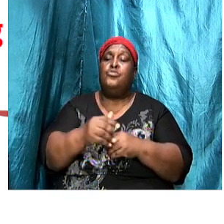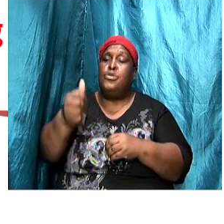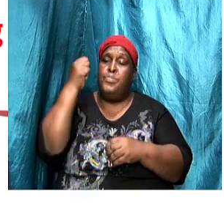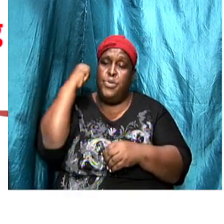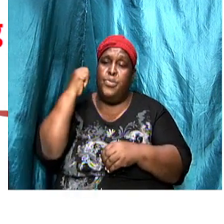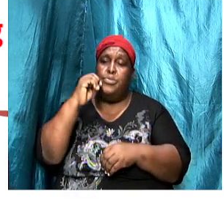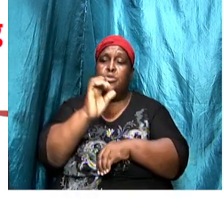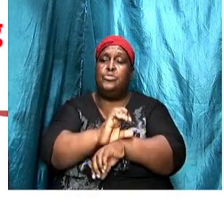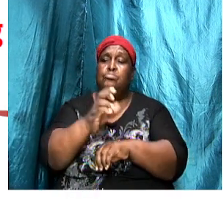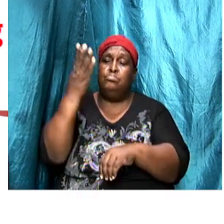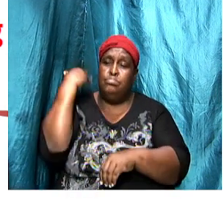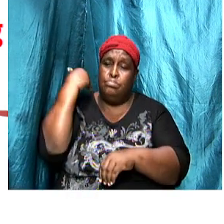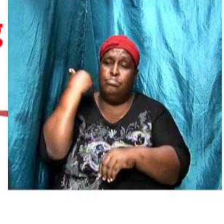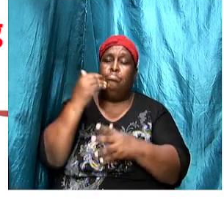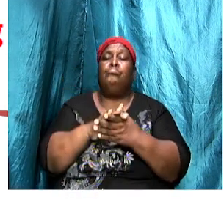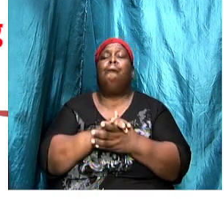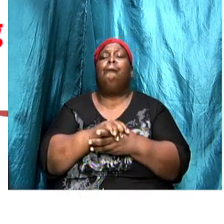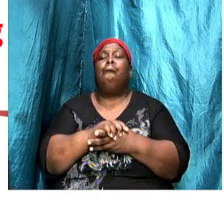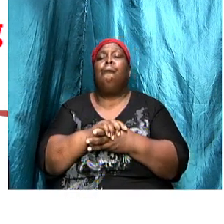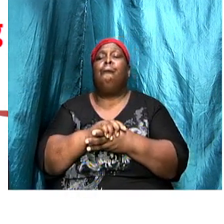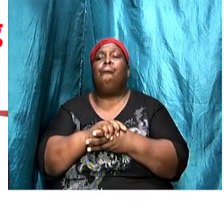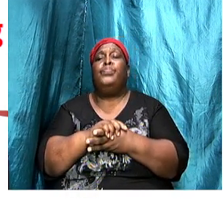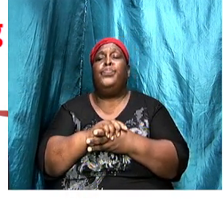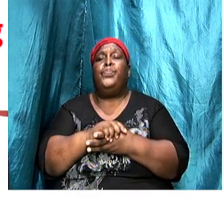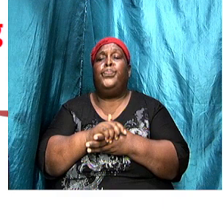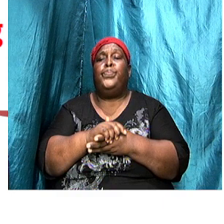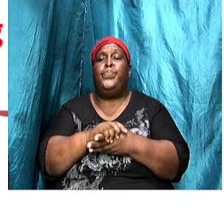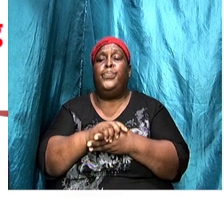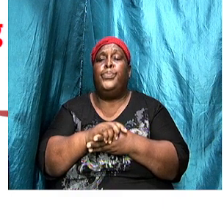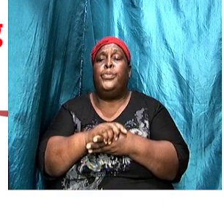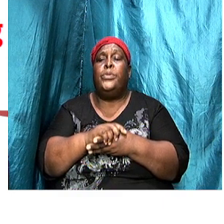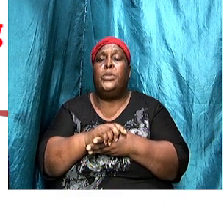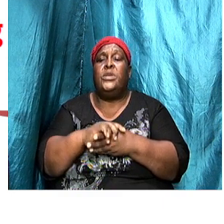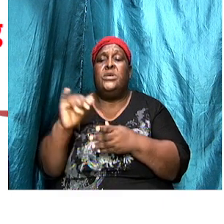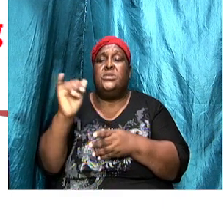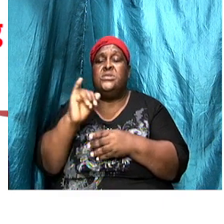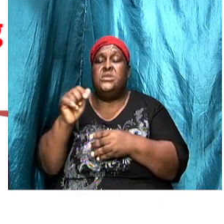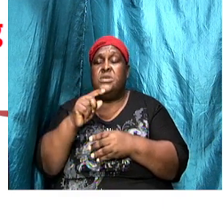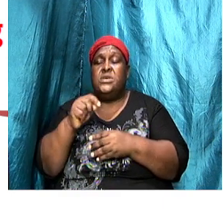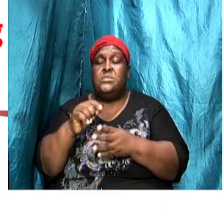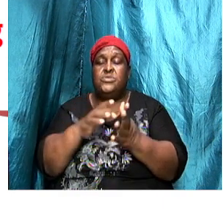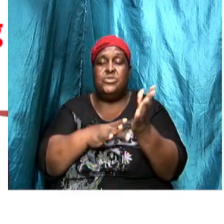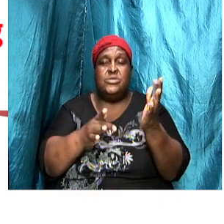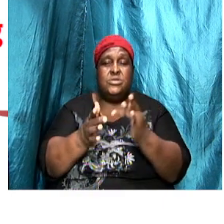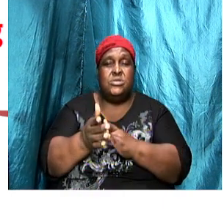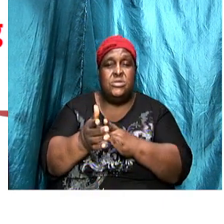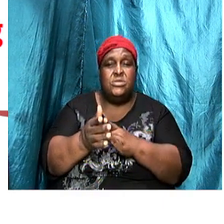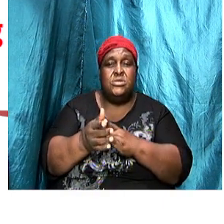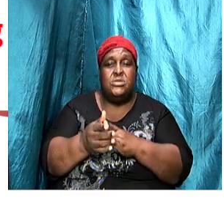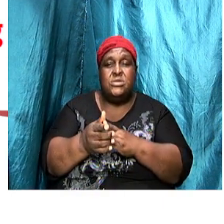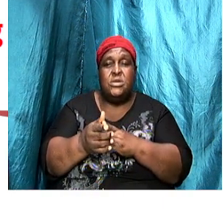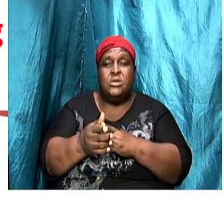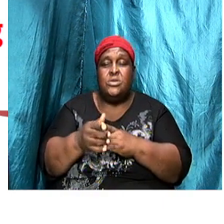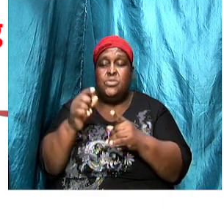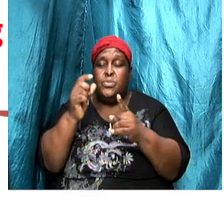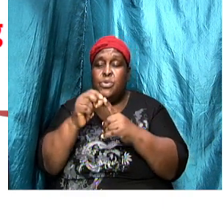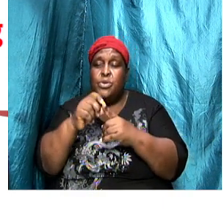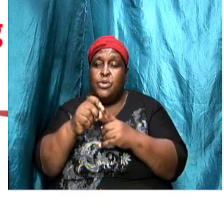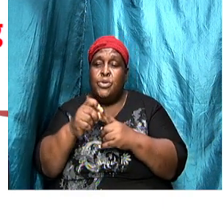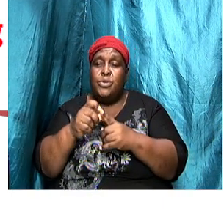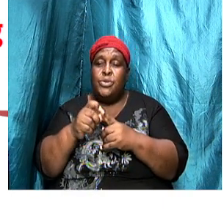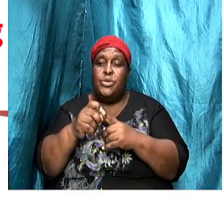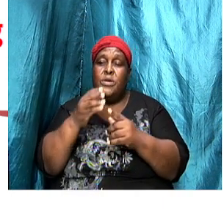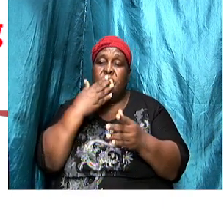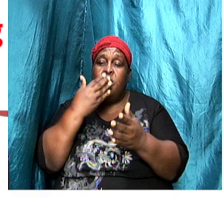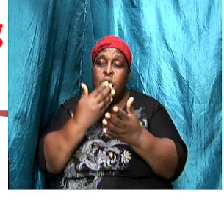give it to you in a real solid serious way his words of commendation to them